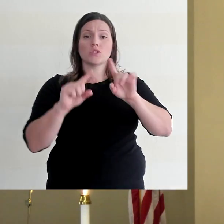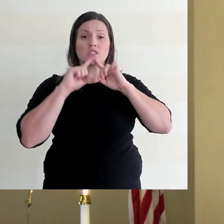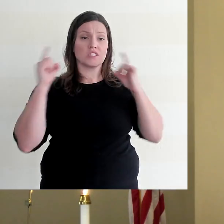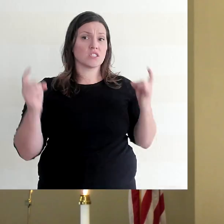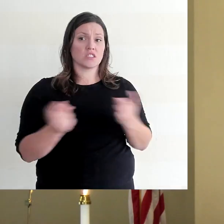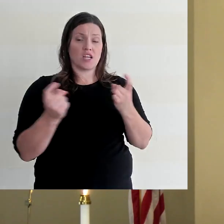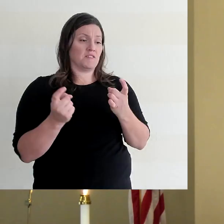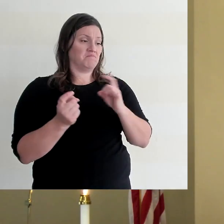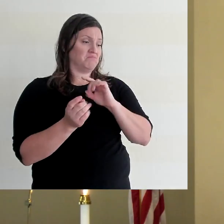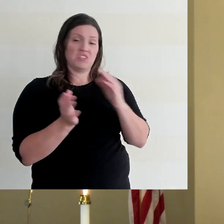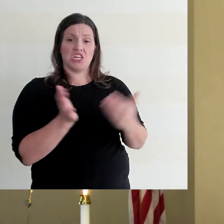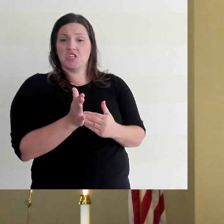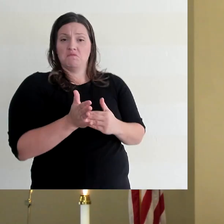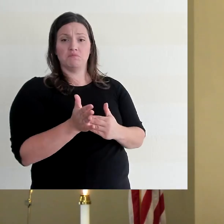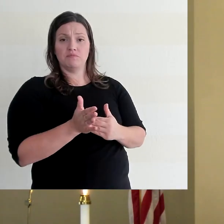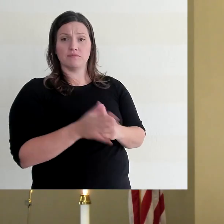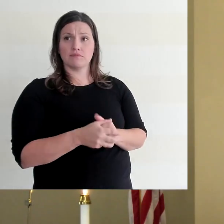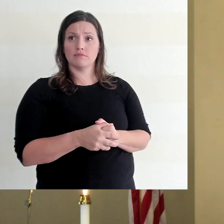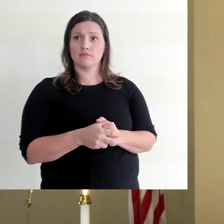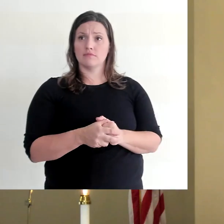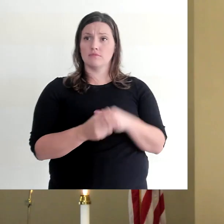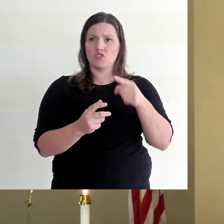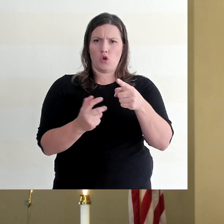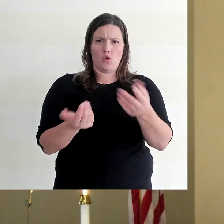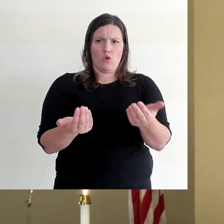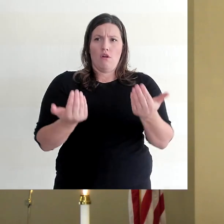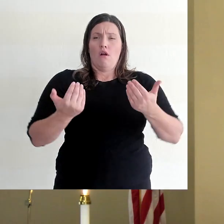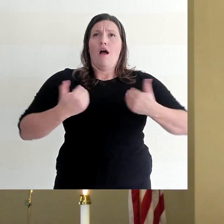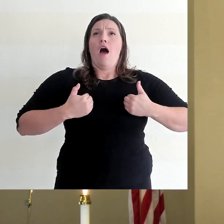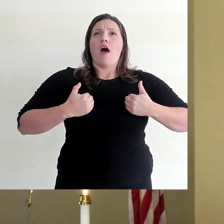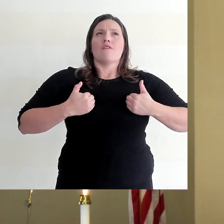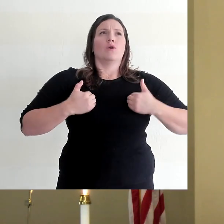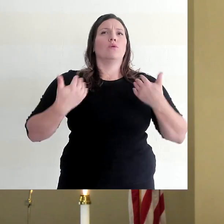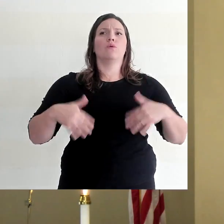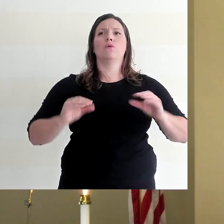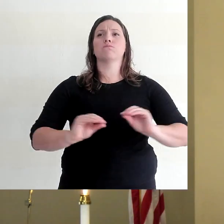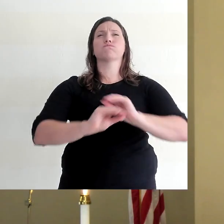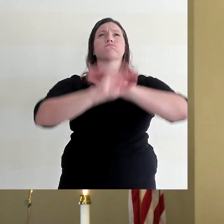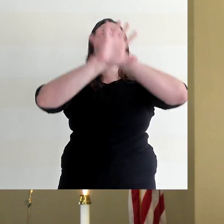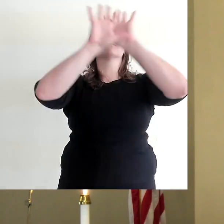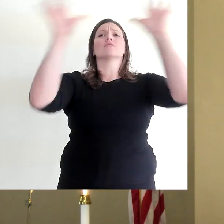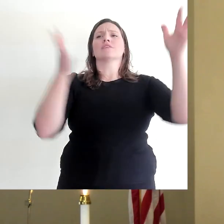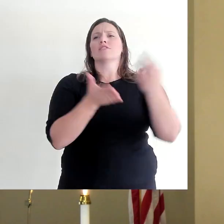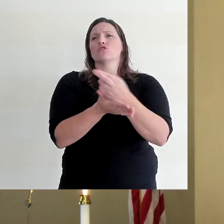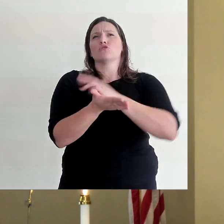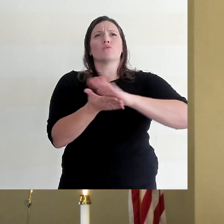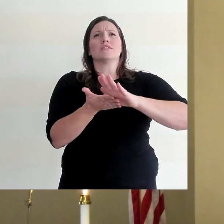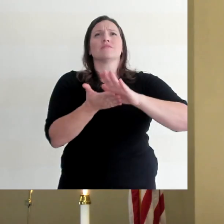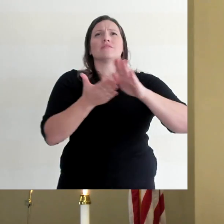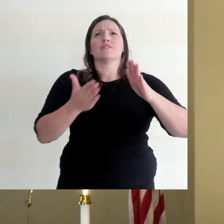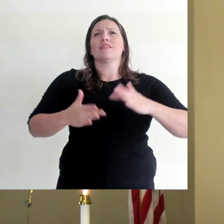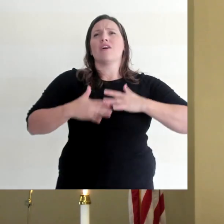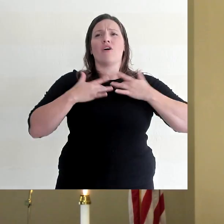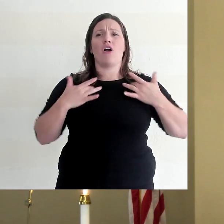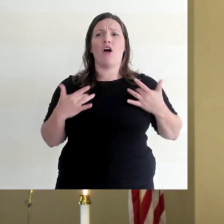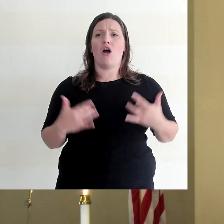your sins again. You have a clear and a clean conscience. You have a